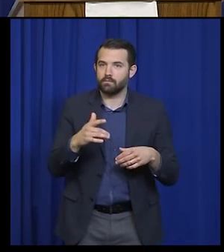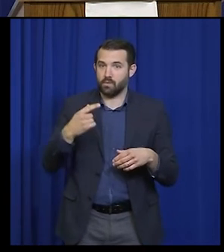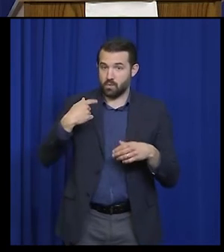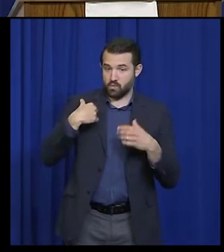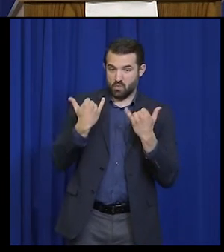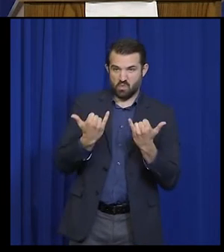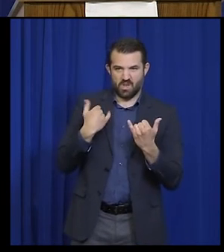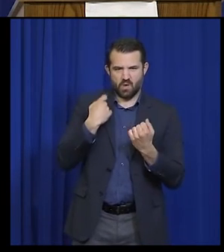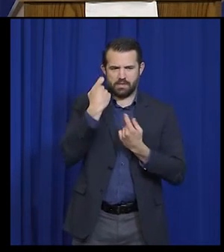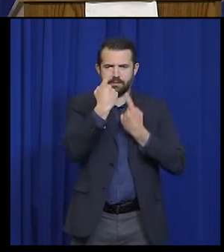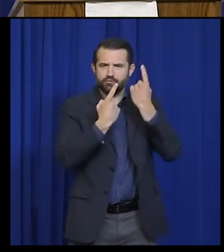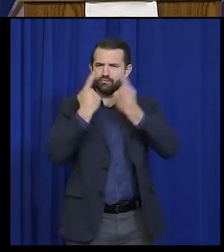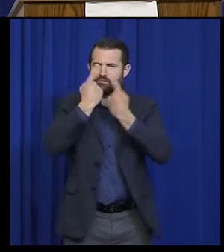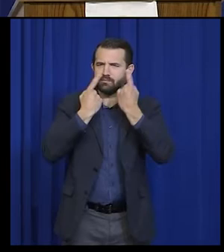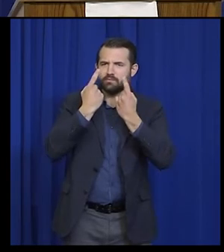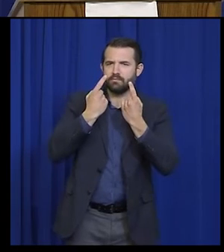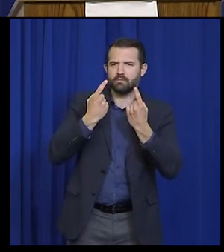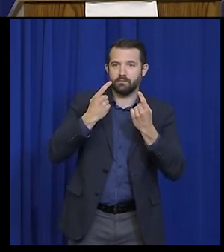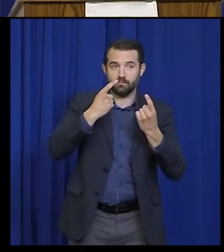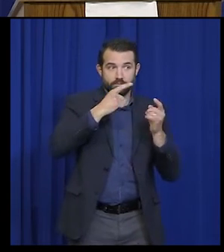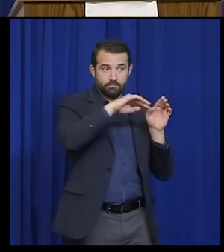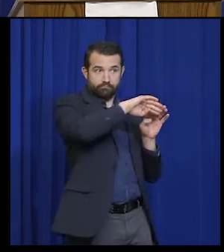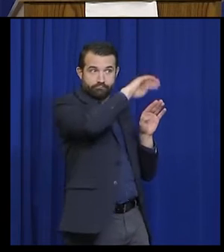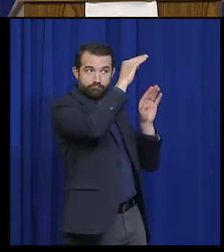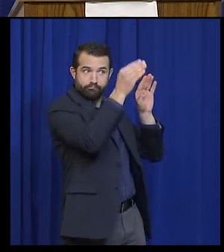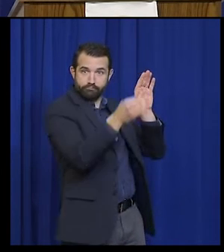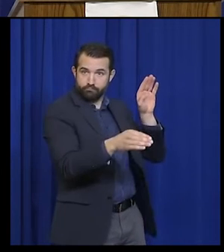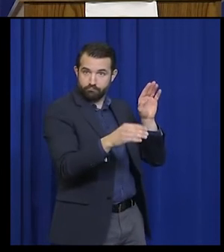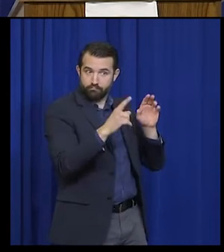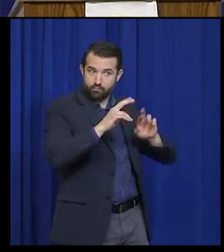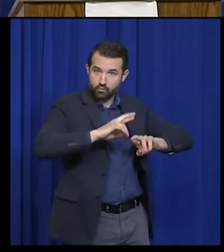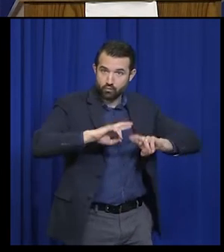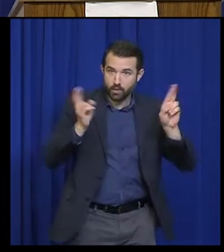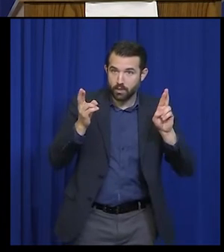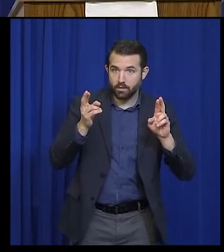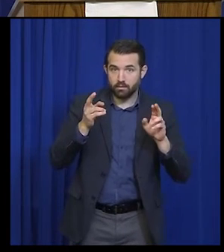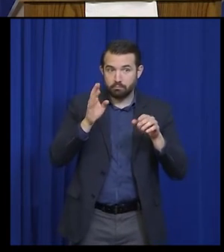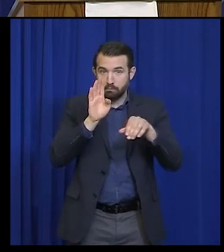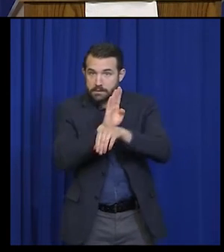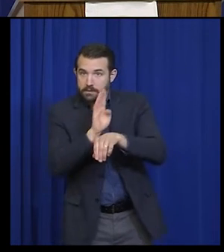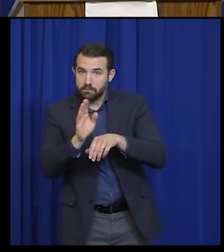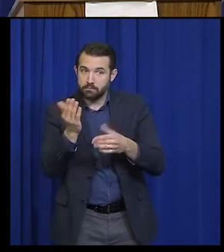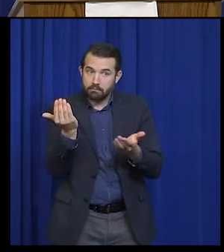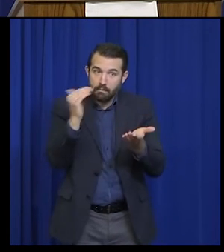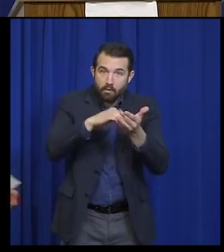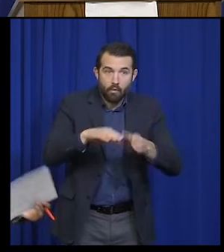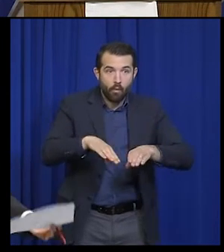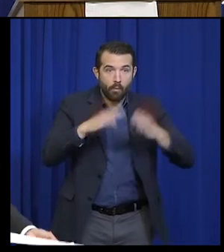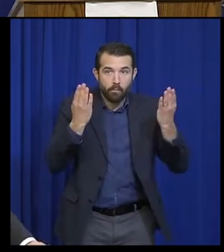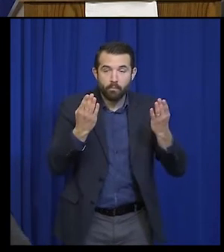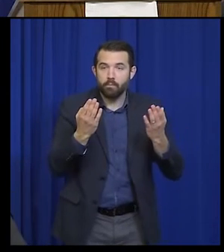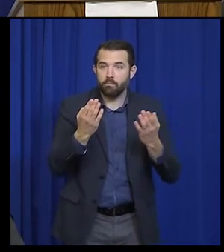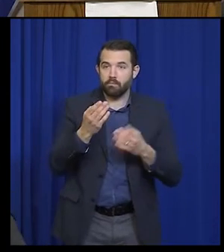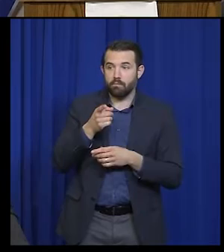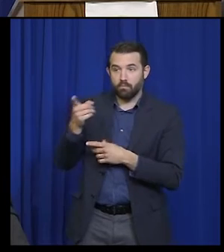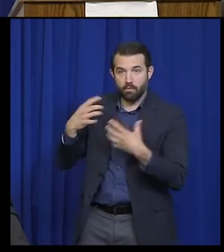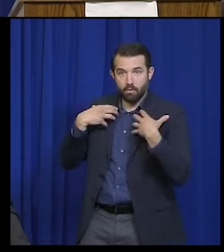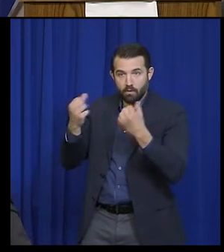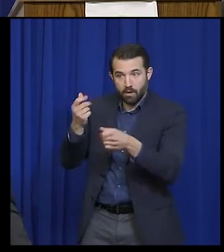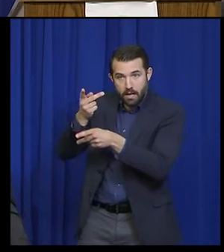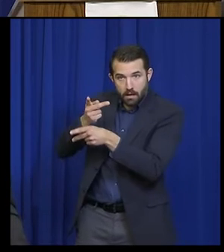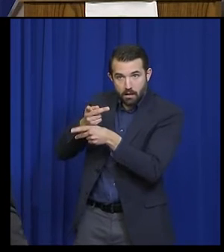recovering from an outbreak and taking steps toward reopening? So on the next slide, I'd like to take a